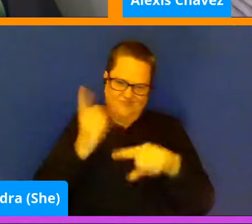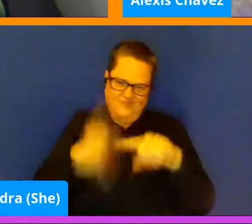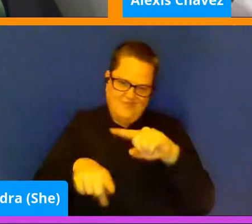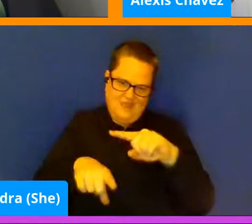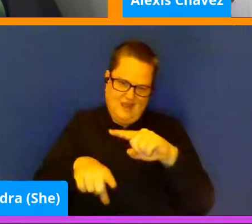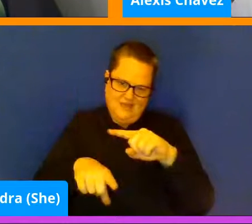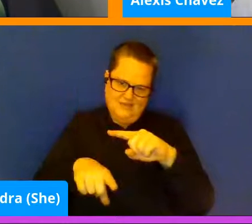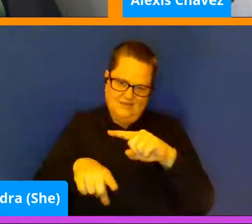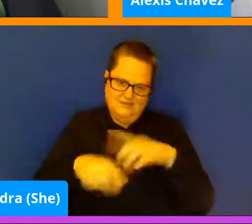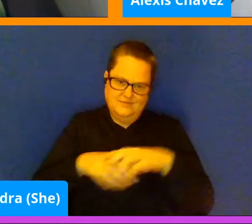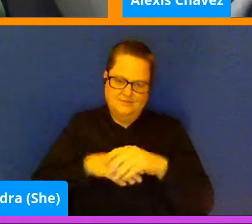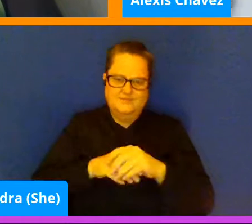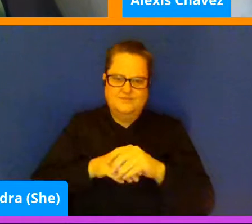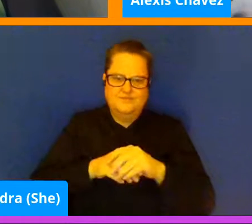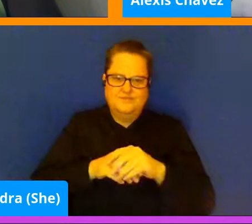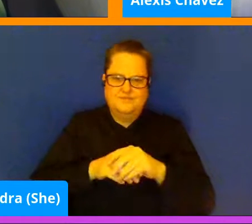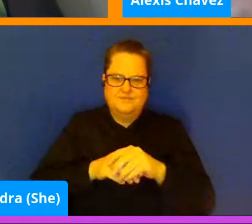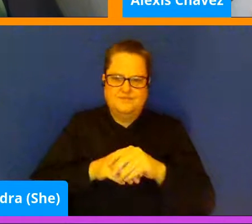time.